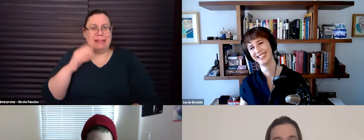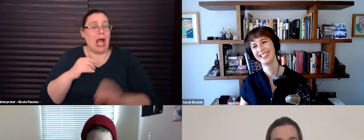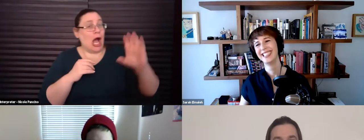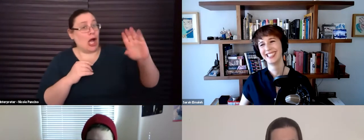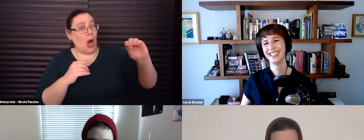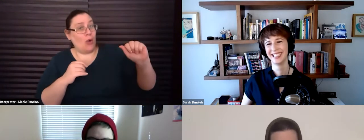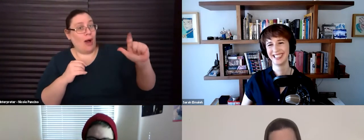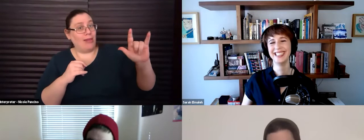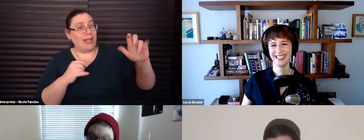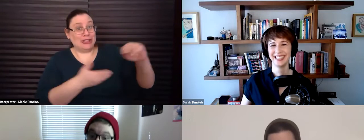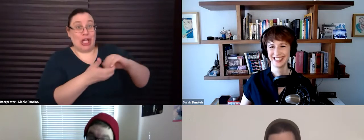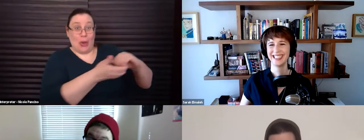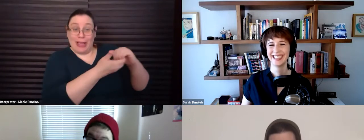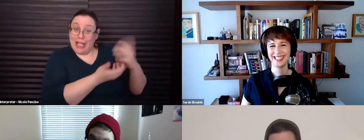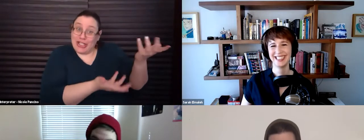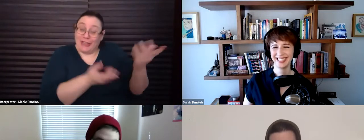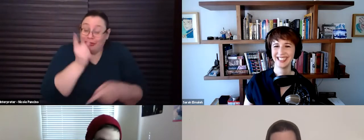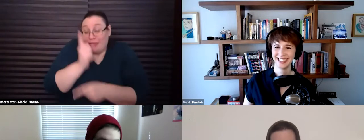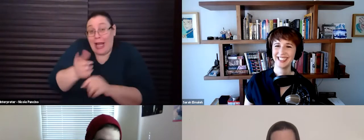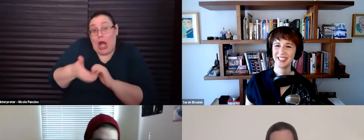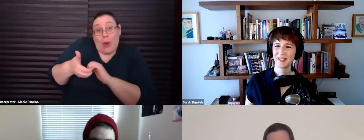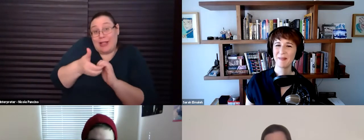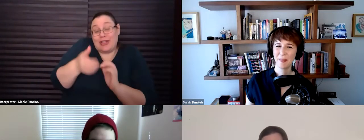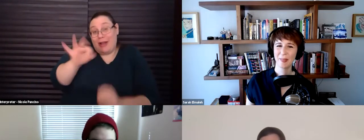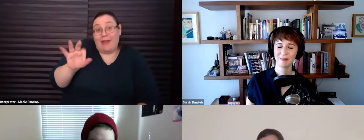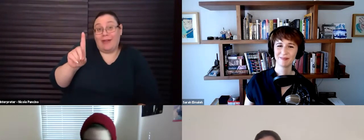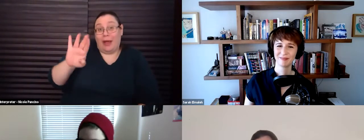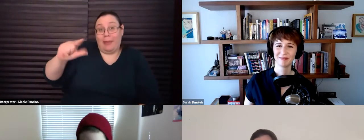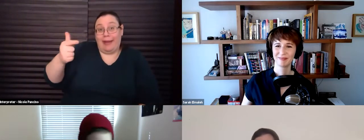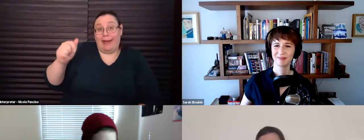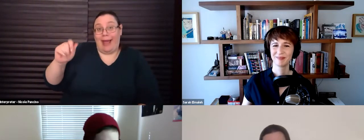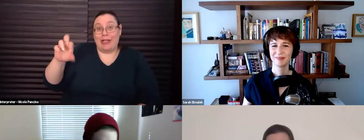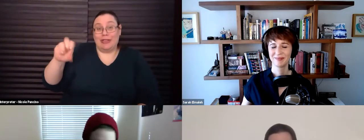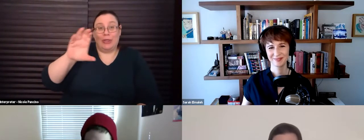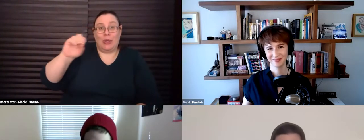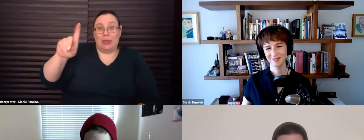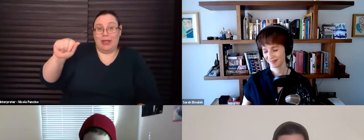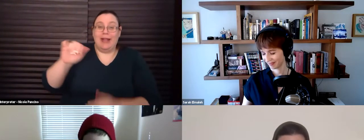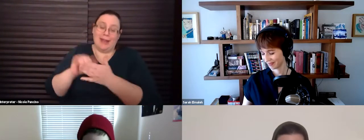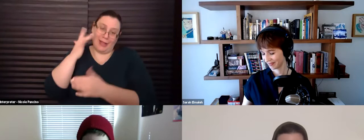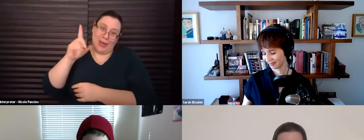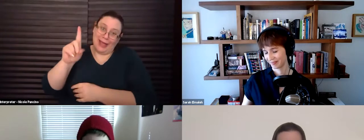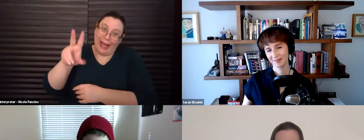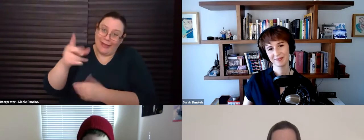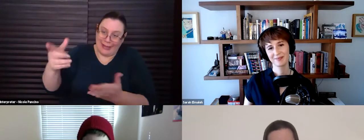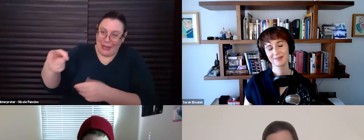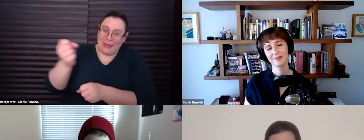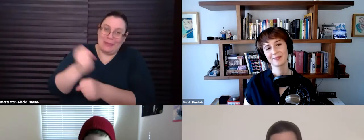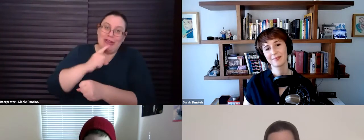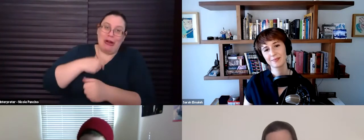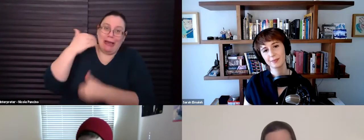it's the coalition of dubbing actors. It's a coalition of dubbing actors. Thank you. This is, this is why David's here to keep me, uh, to keep me honest. Um,